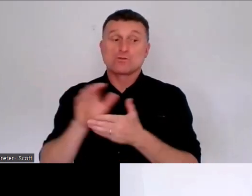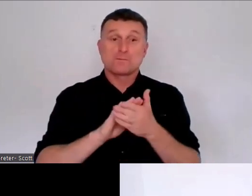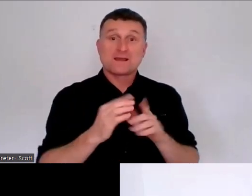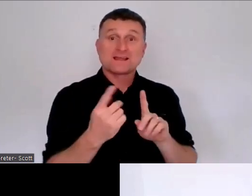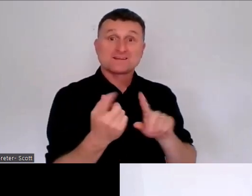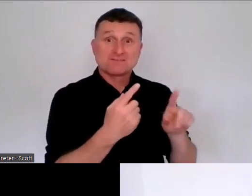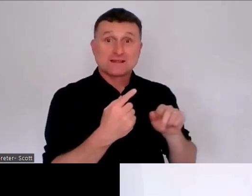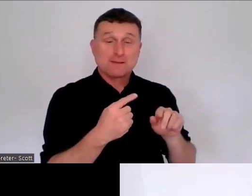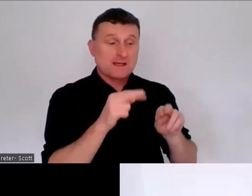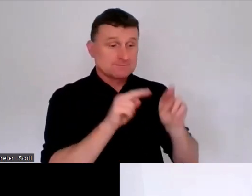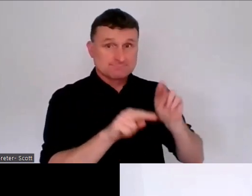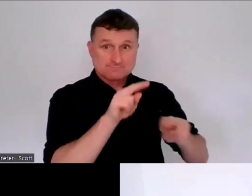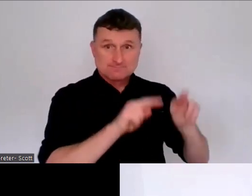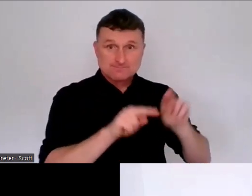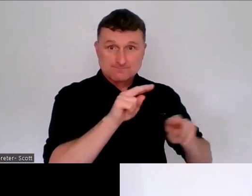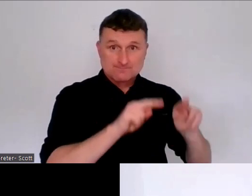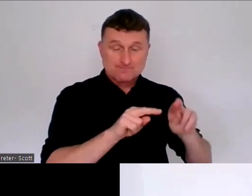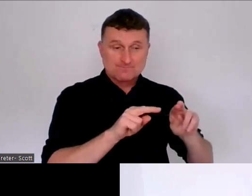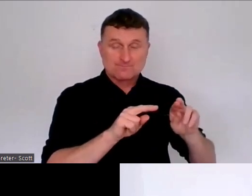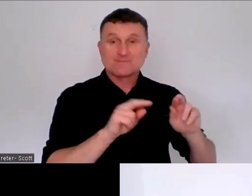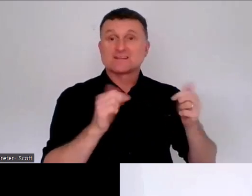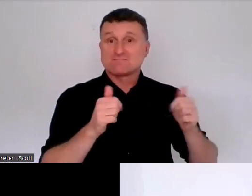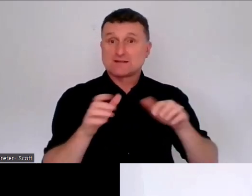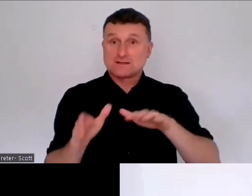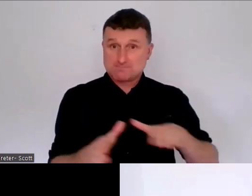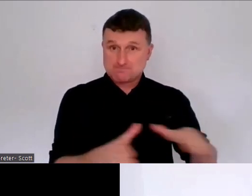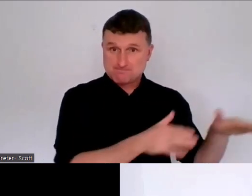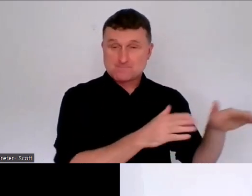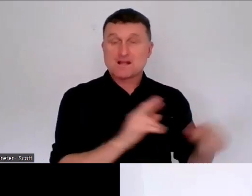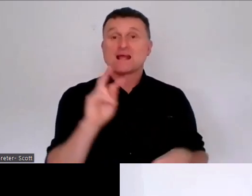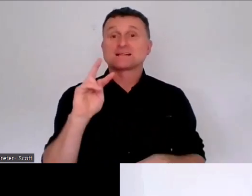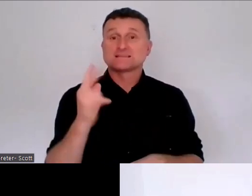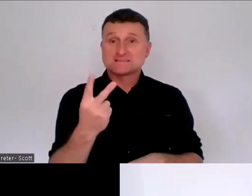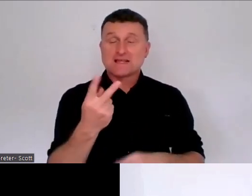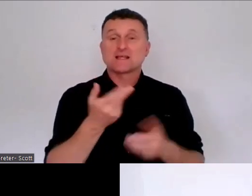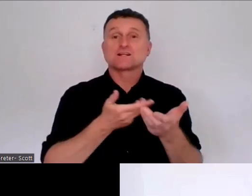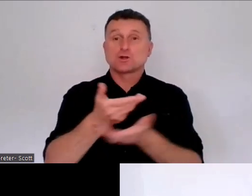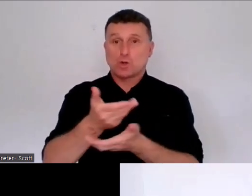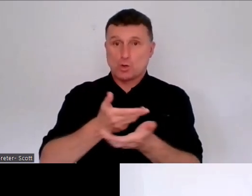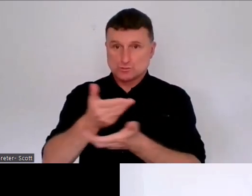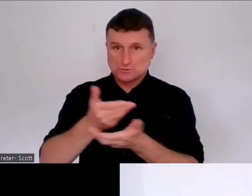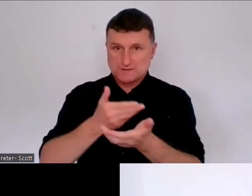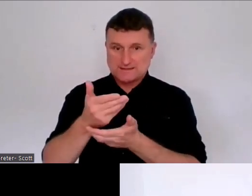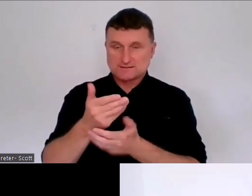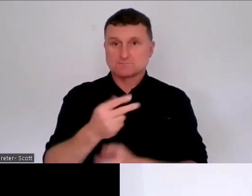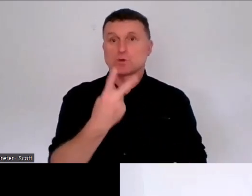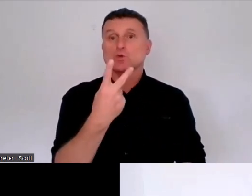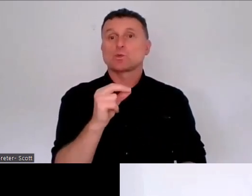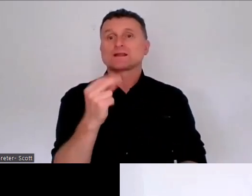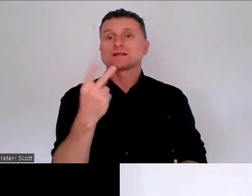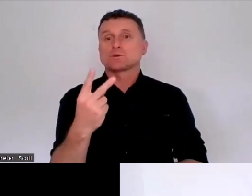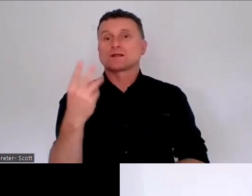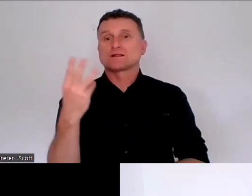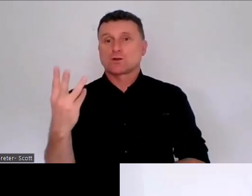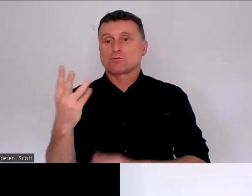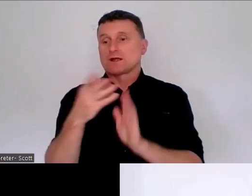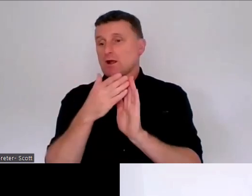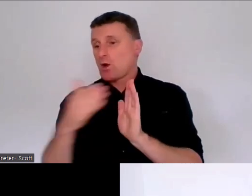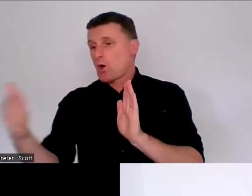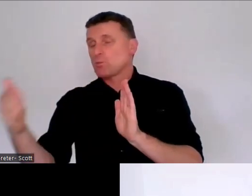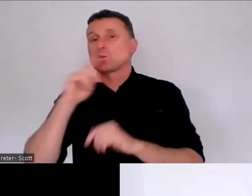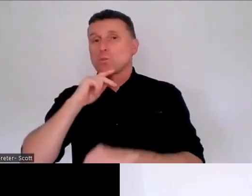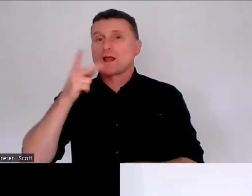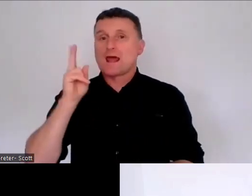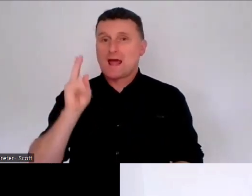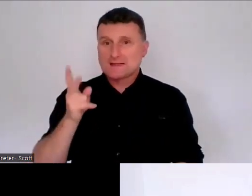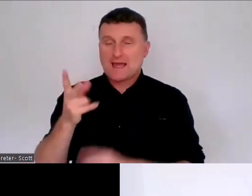run a second round of public consultation in the second half of 2023. That second